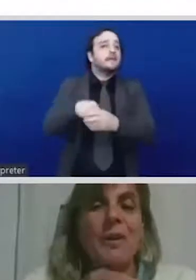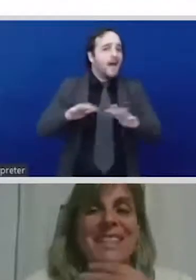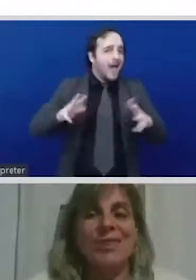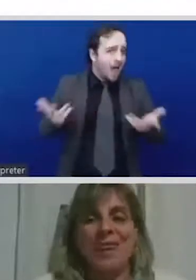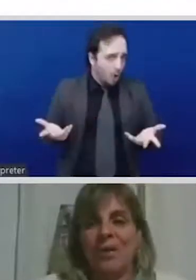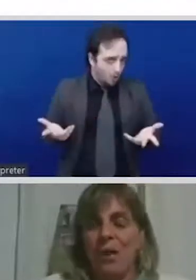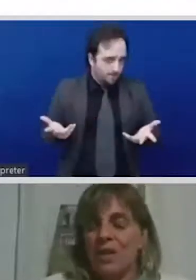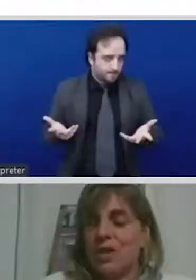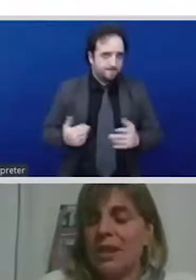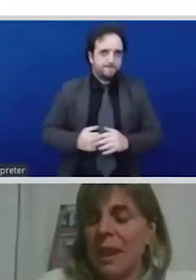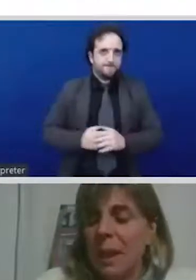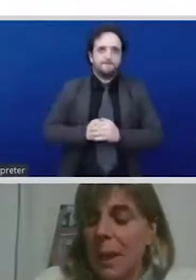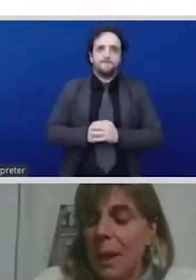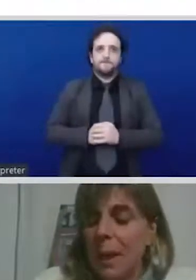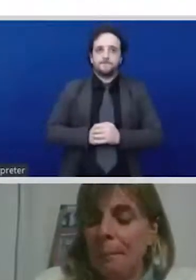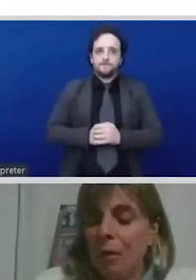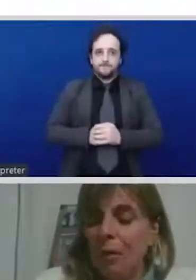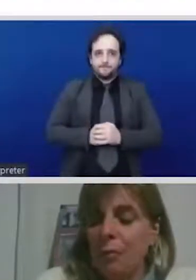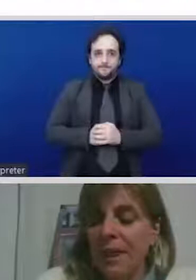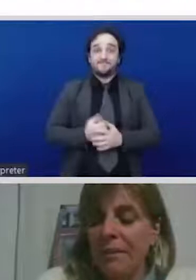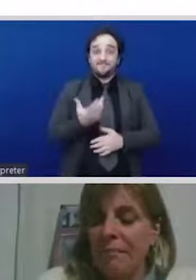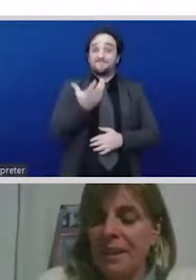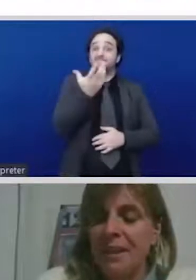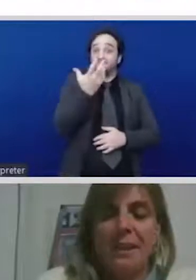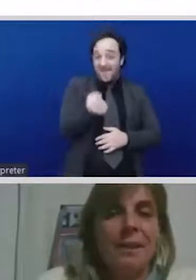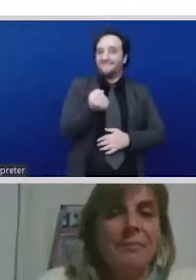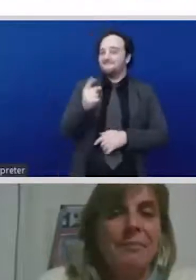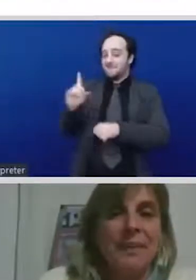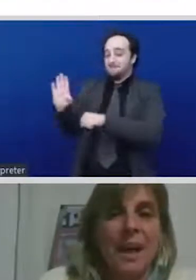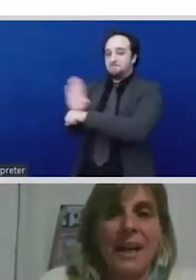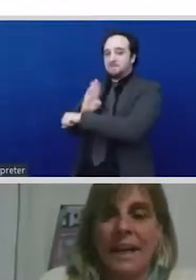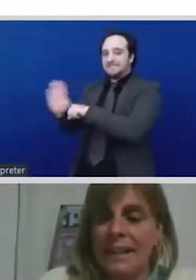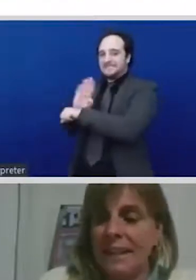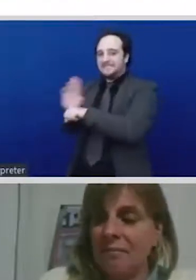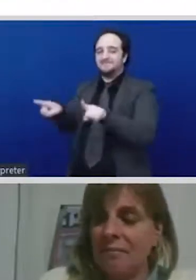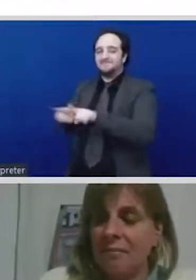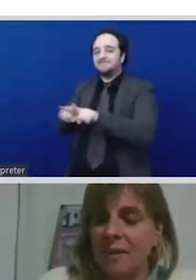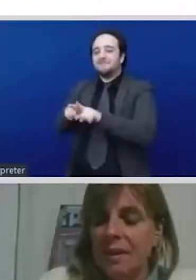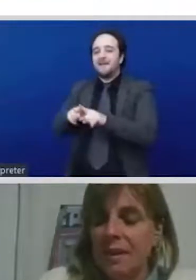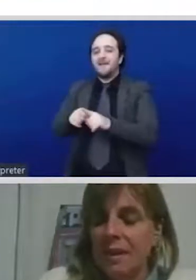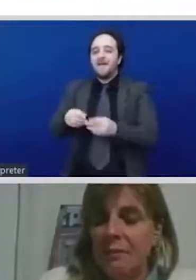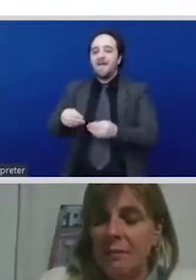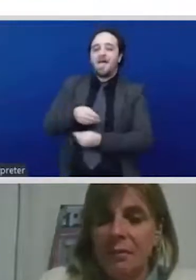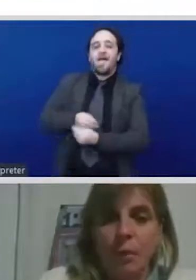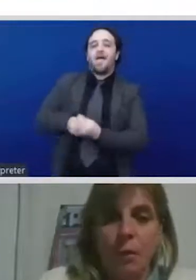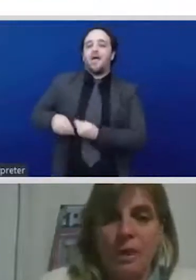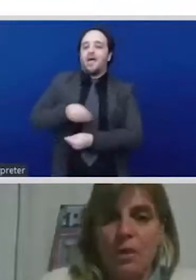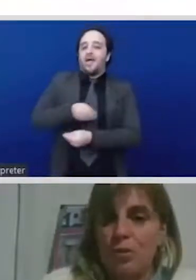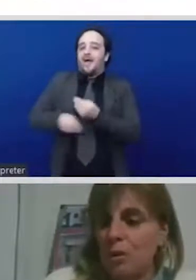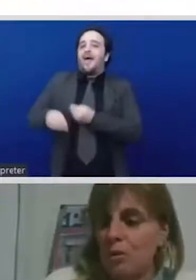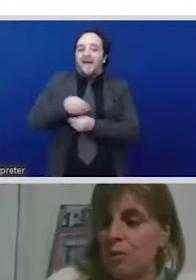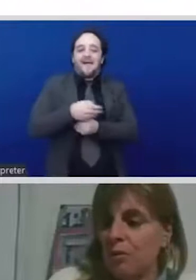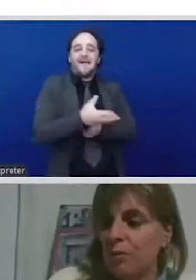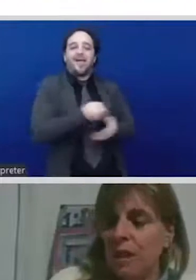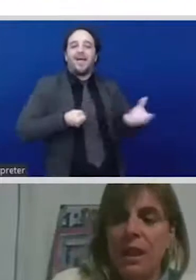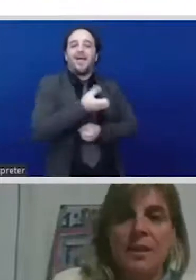particular question hopefully Hayati if you want me to also